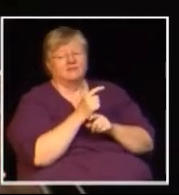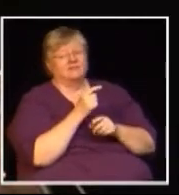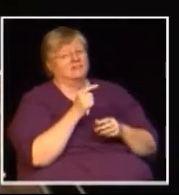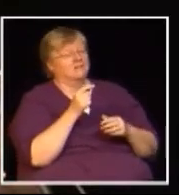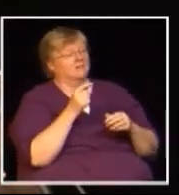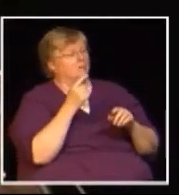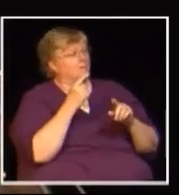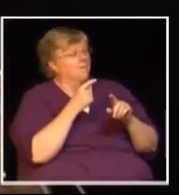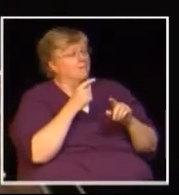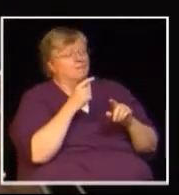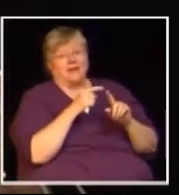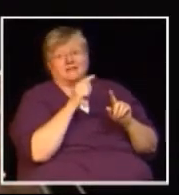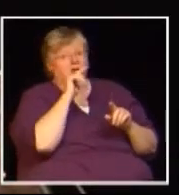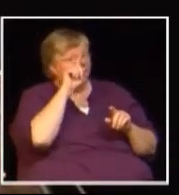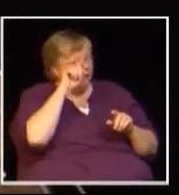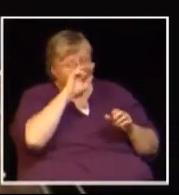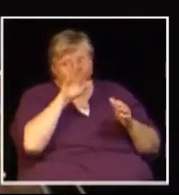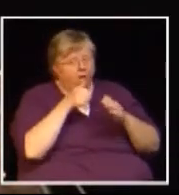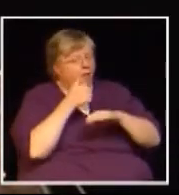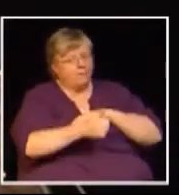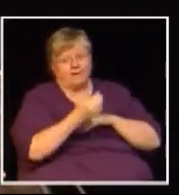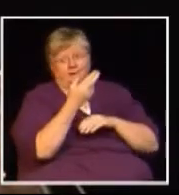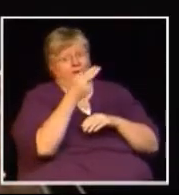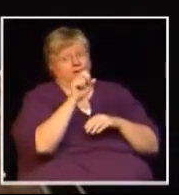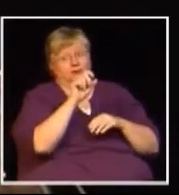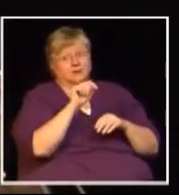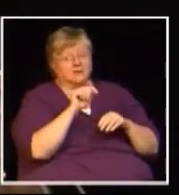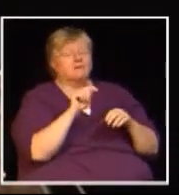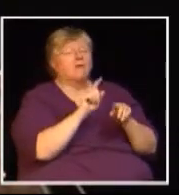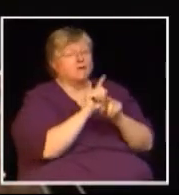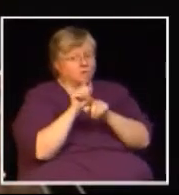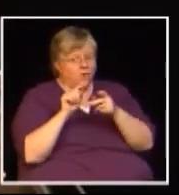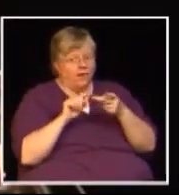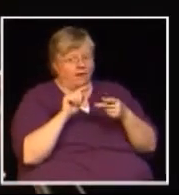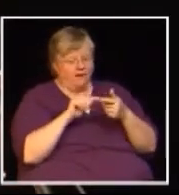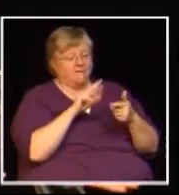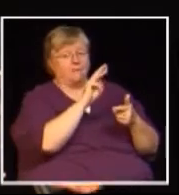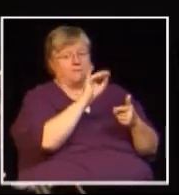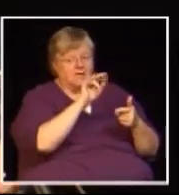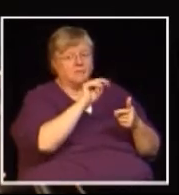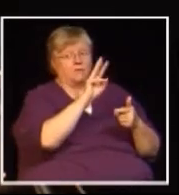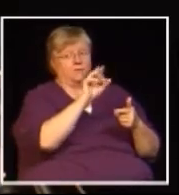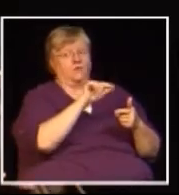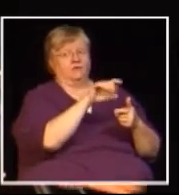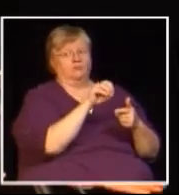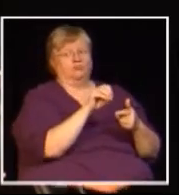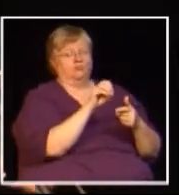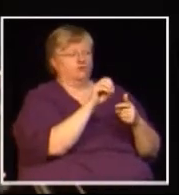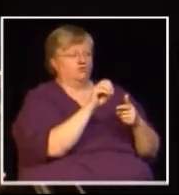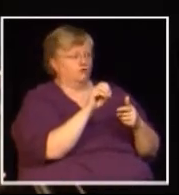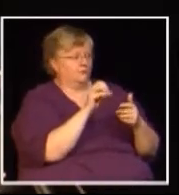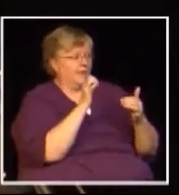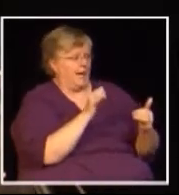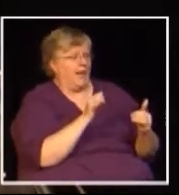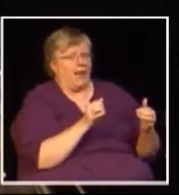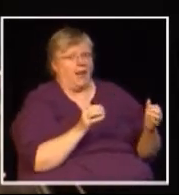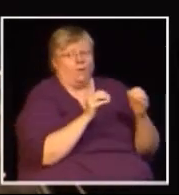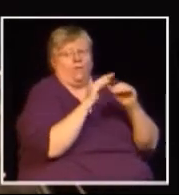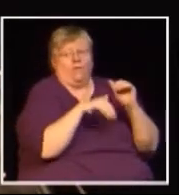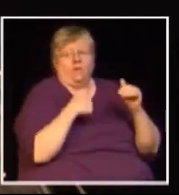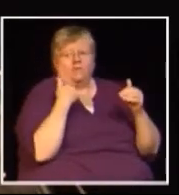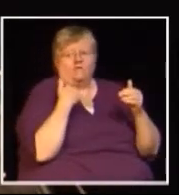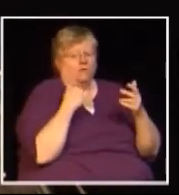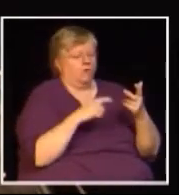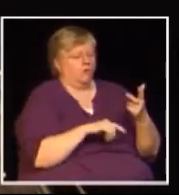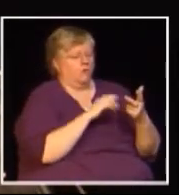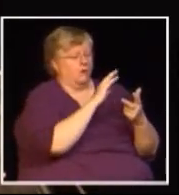triple whammy here in terms of minimum wage which you know I think we all agree it should have been staged but you know we all want to see a minimum wage go